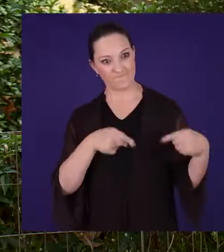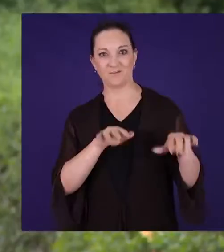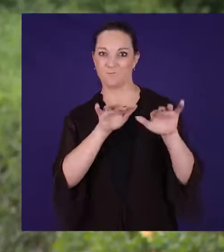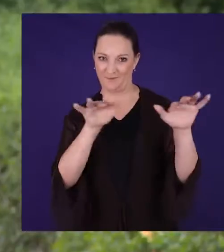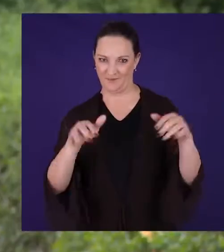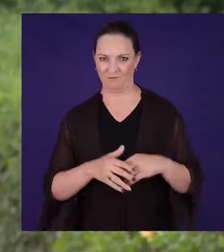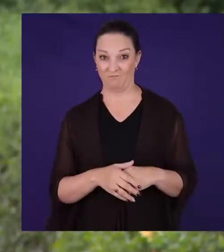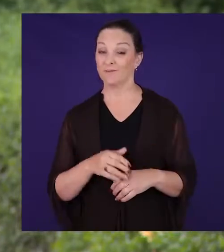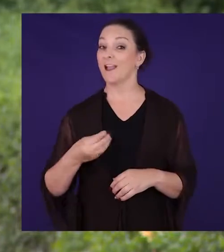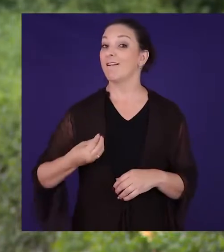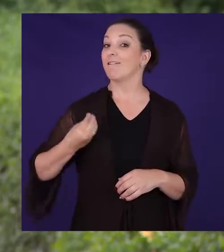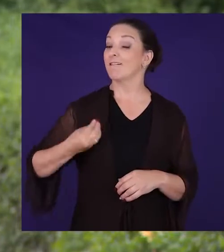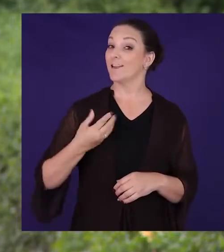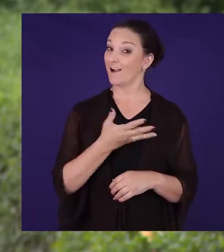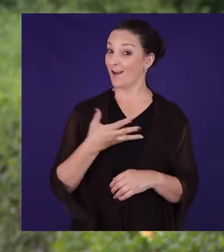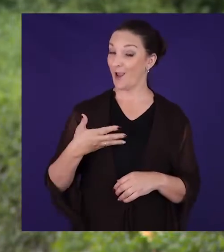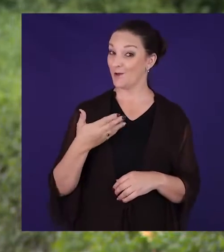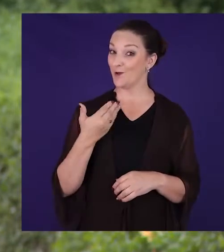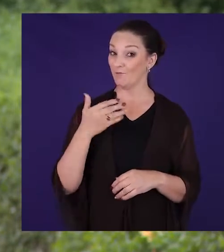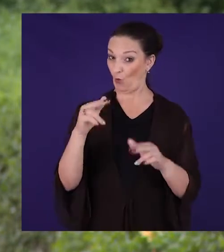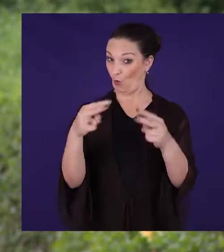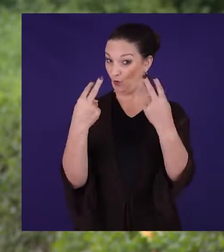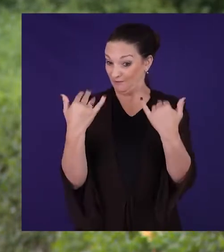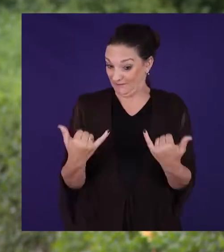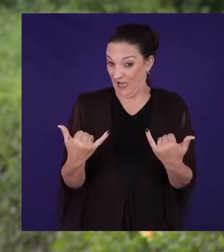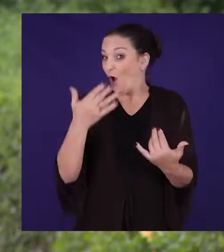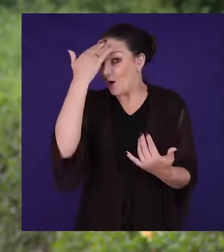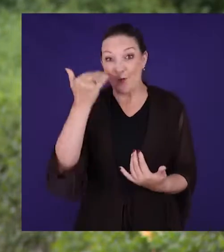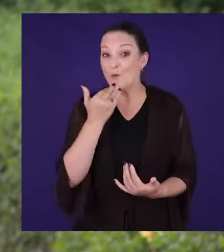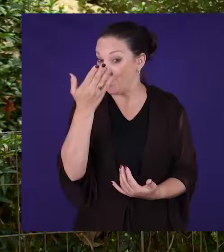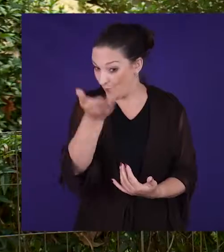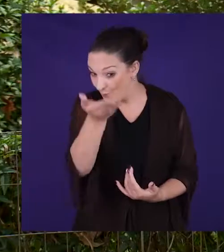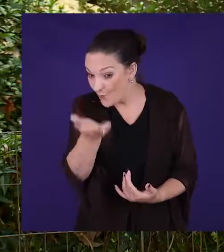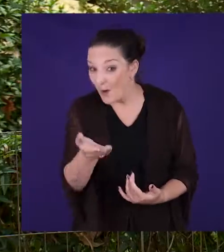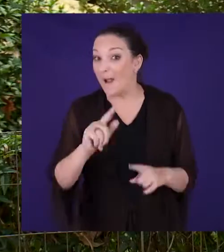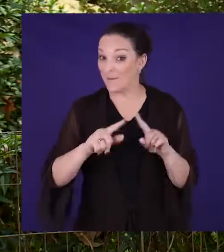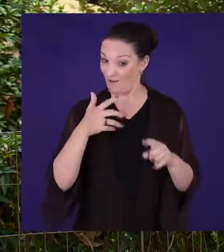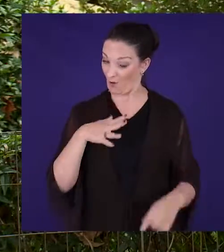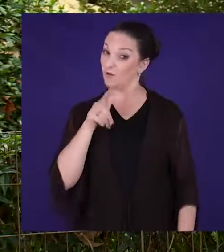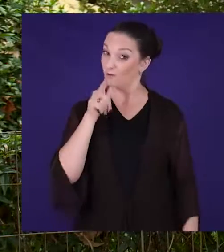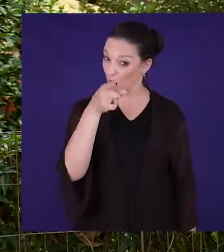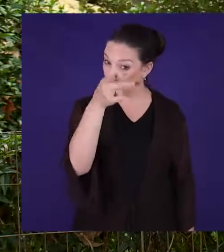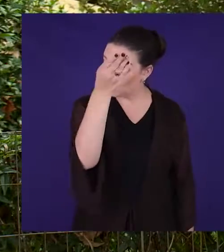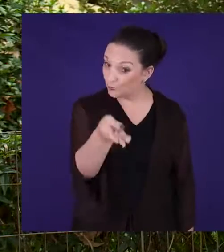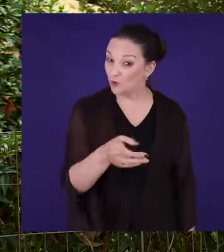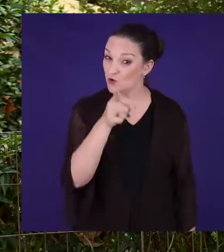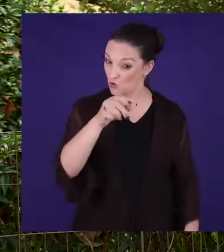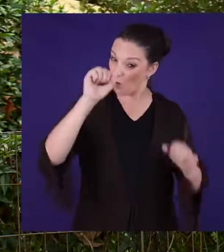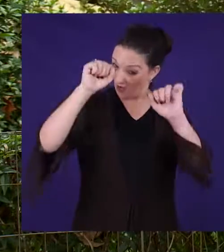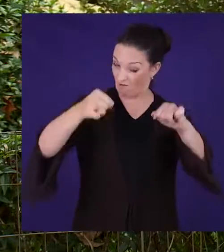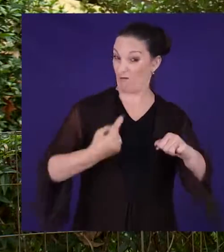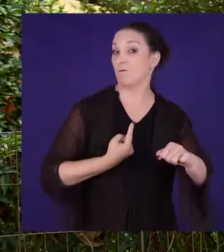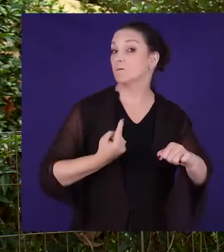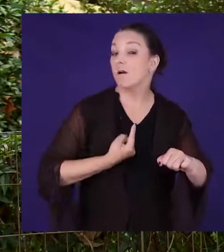man I want to say to a young lady watching this program I don't know who you are but I want to tell you that you are